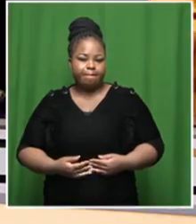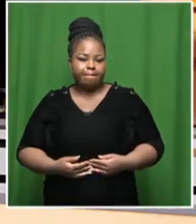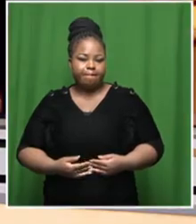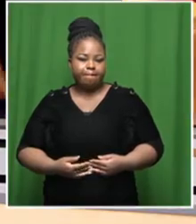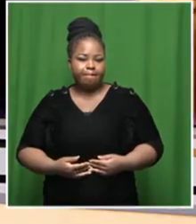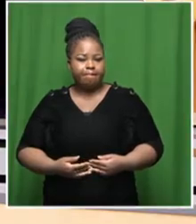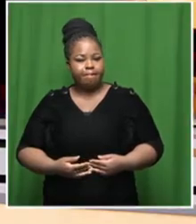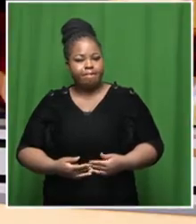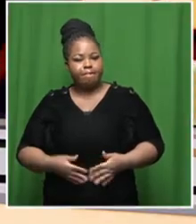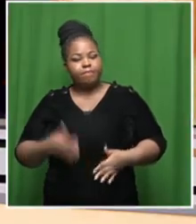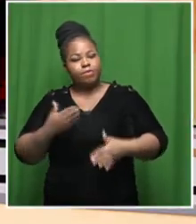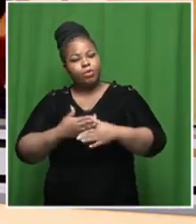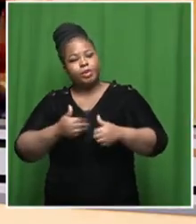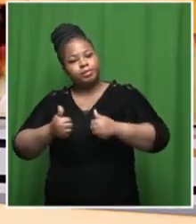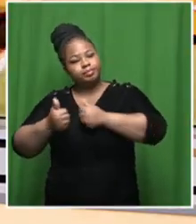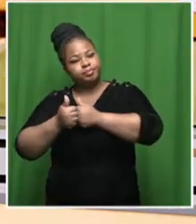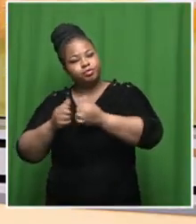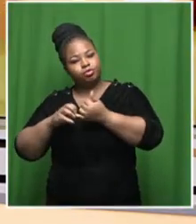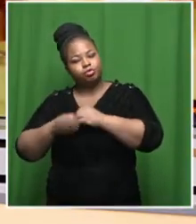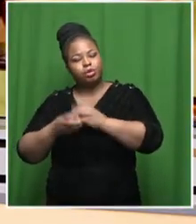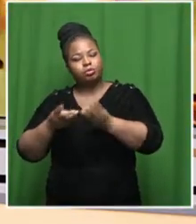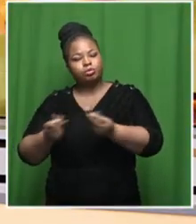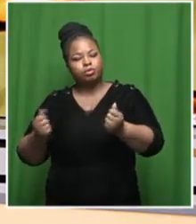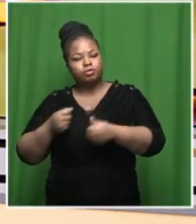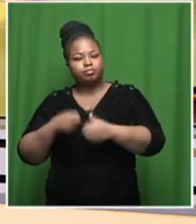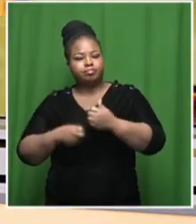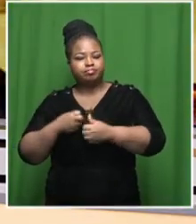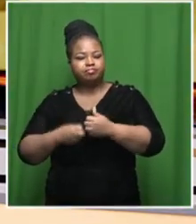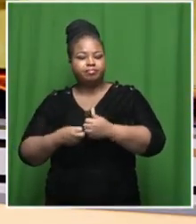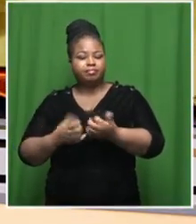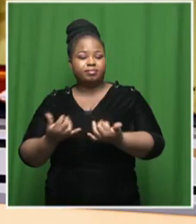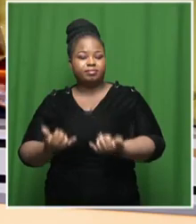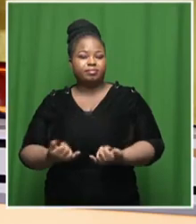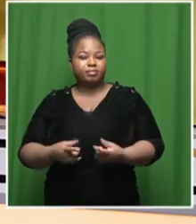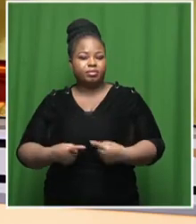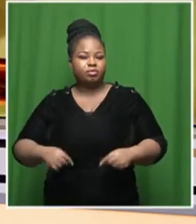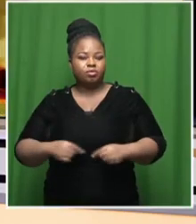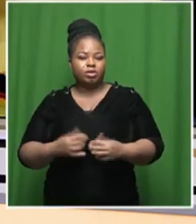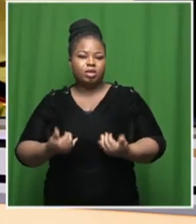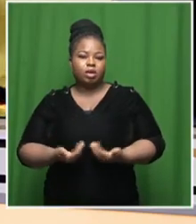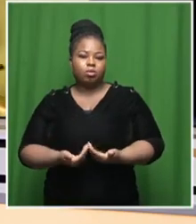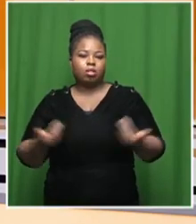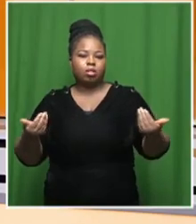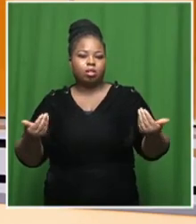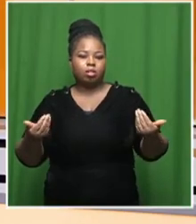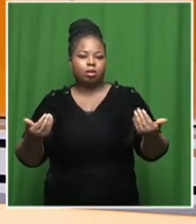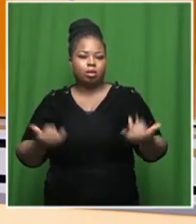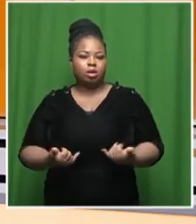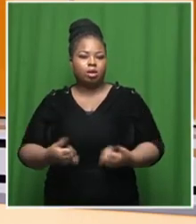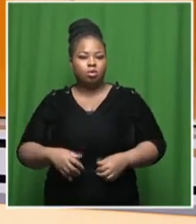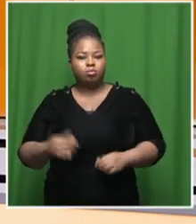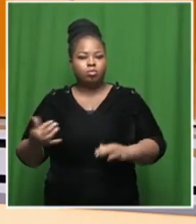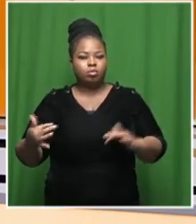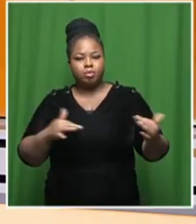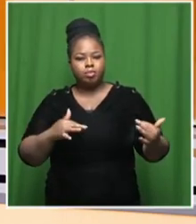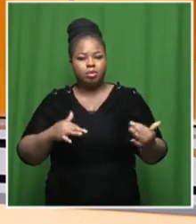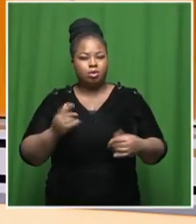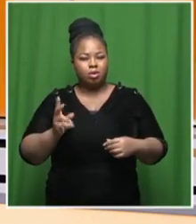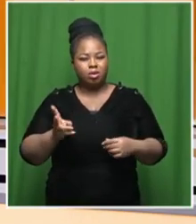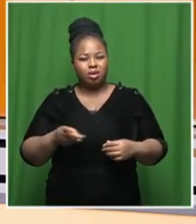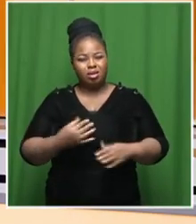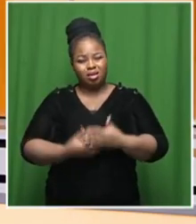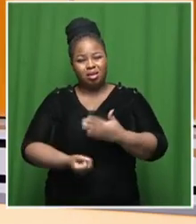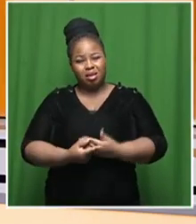instead of working collectively to address the pressing challenges of our time we have grown further apart as geopolitical tensions and